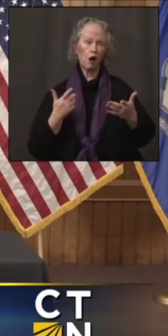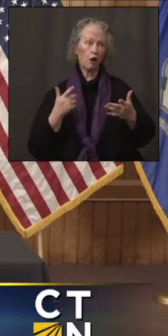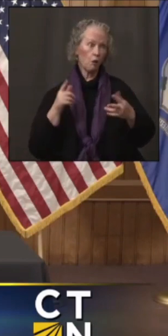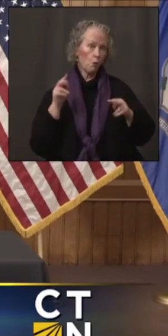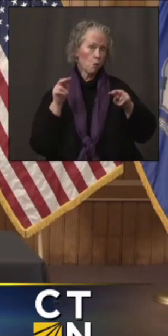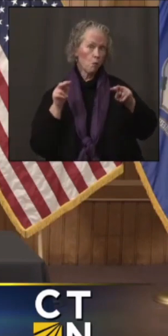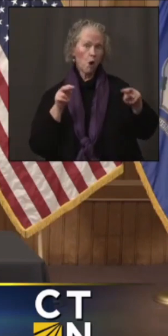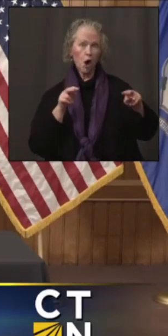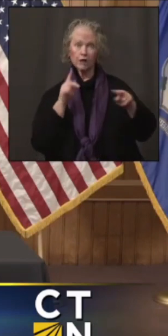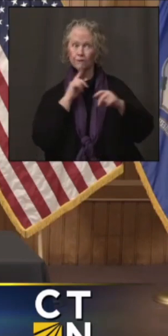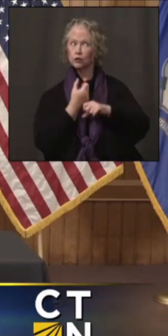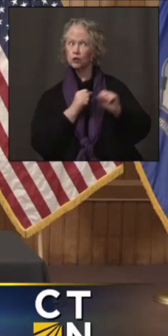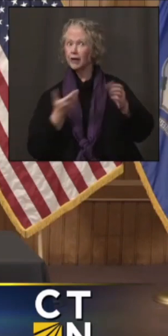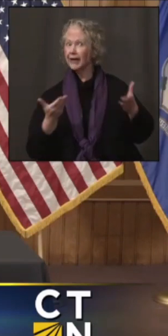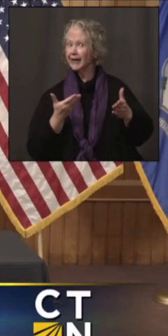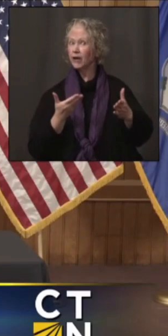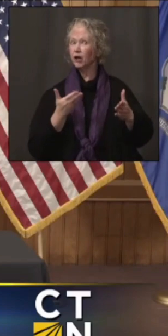considering?